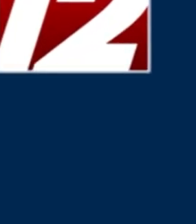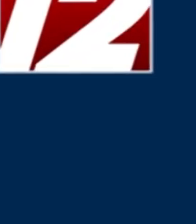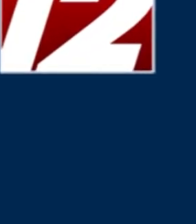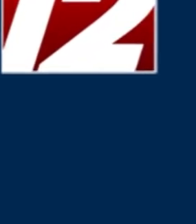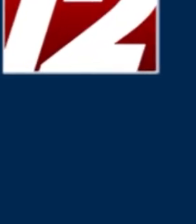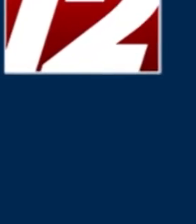We'll